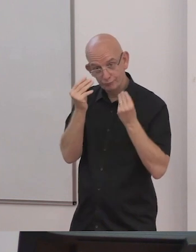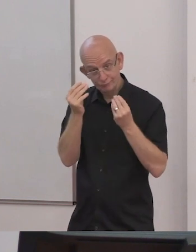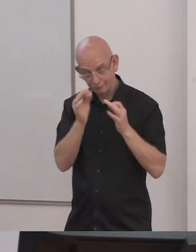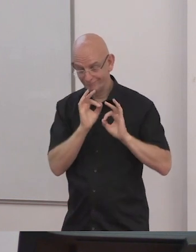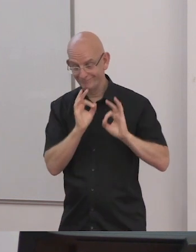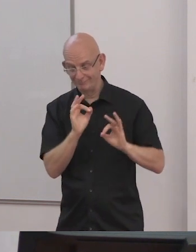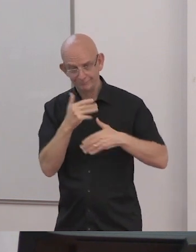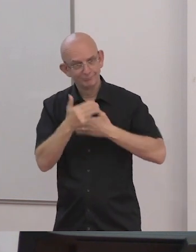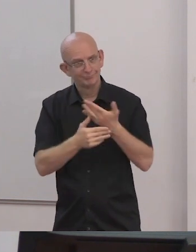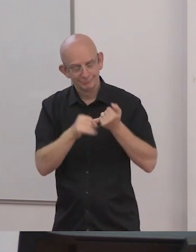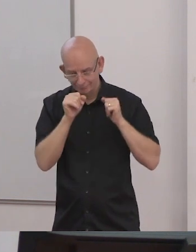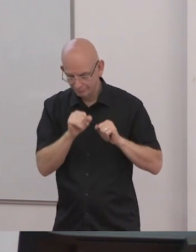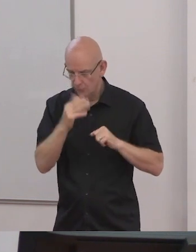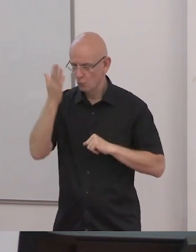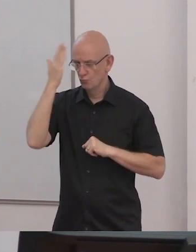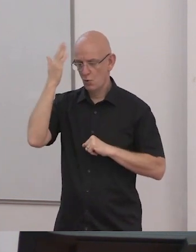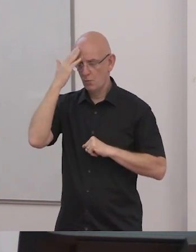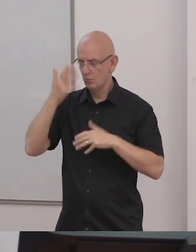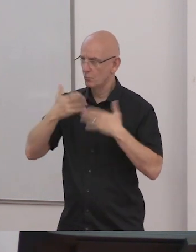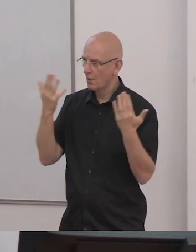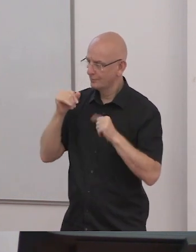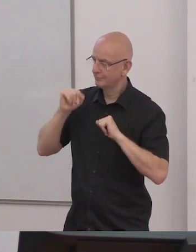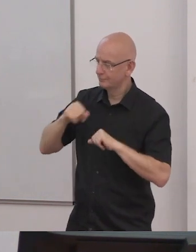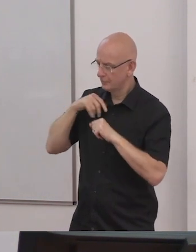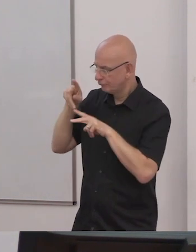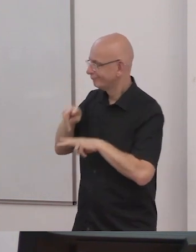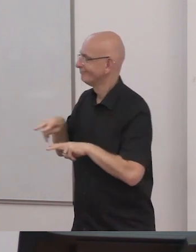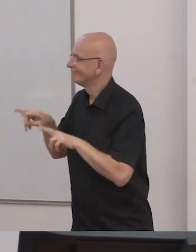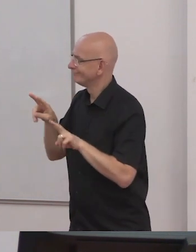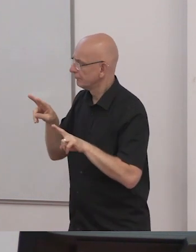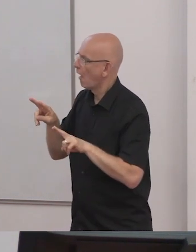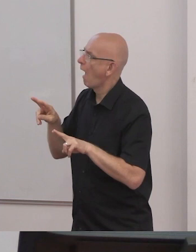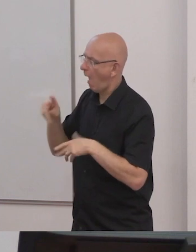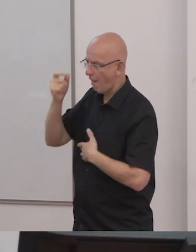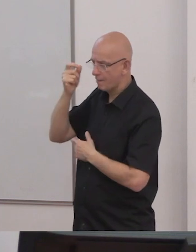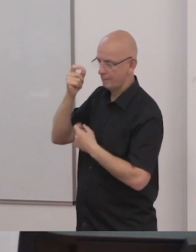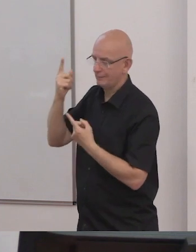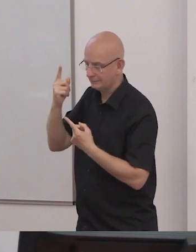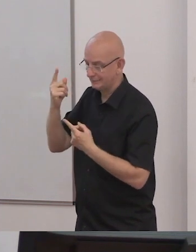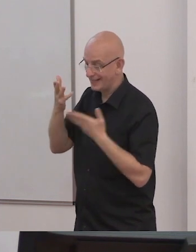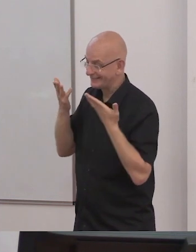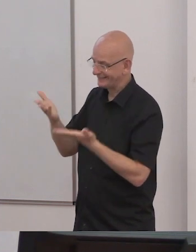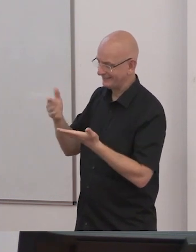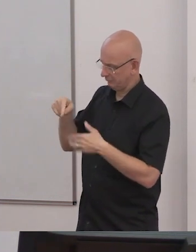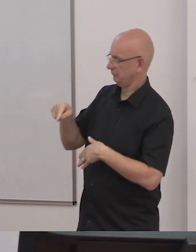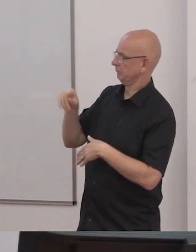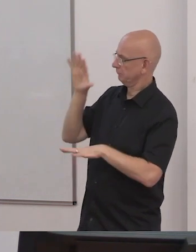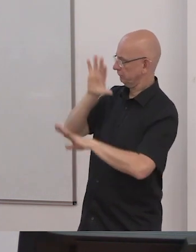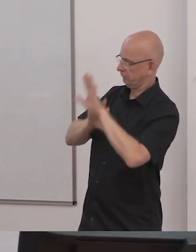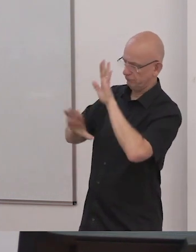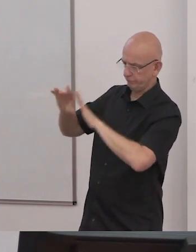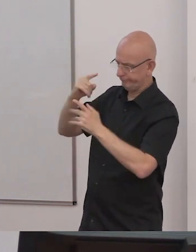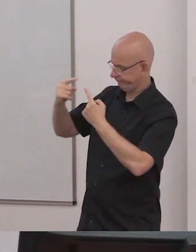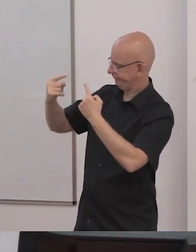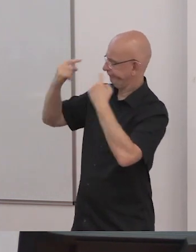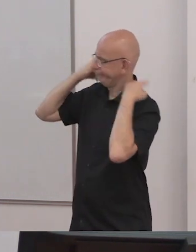it will leave them with an incomprehensible view of today's unemployment statistics for